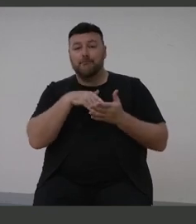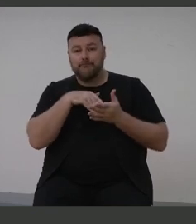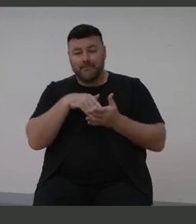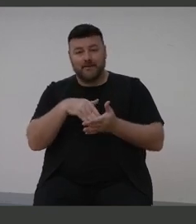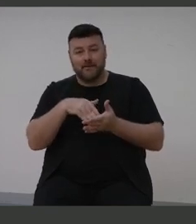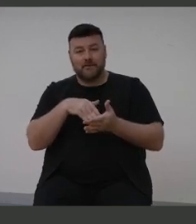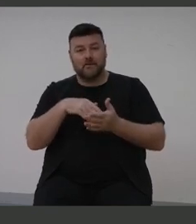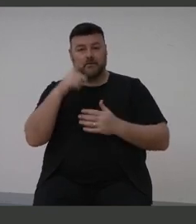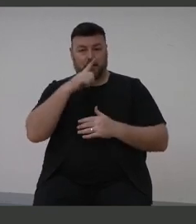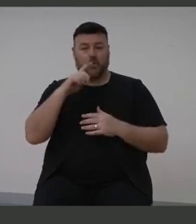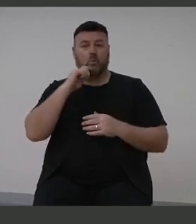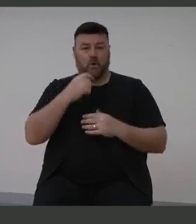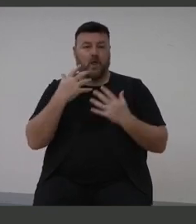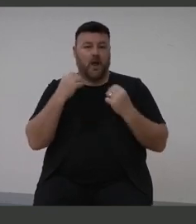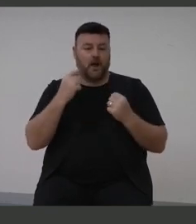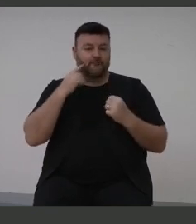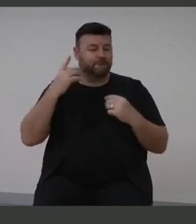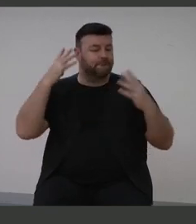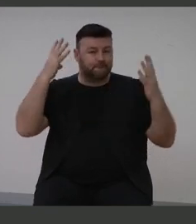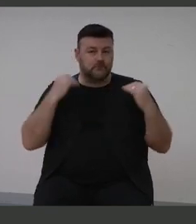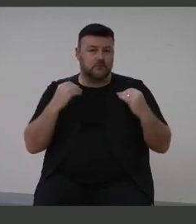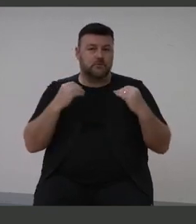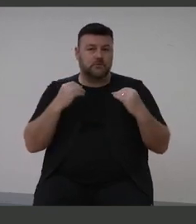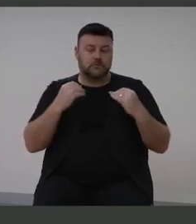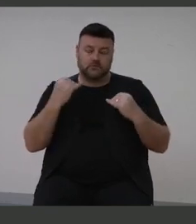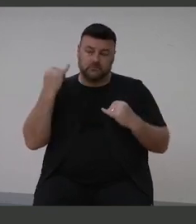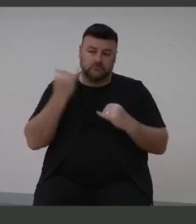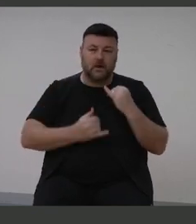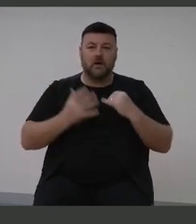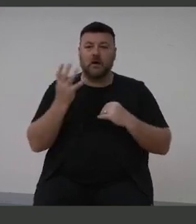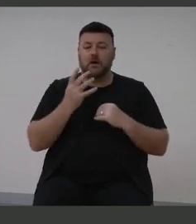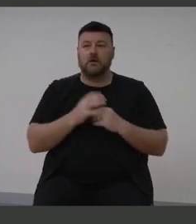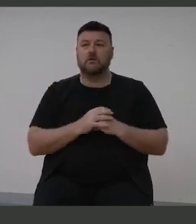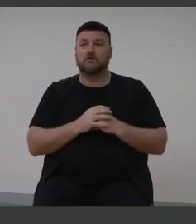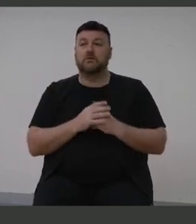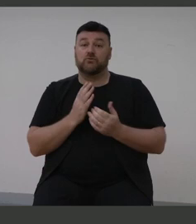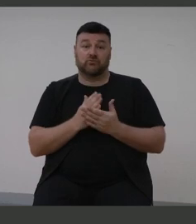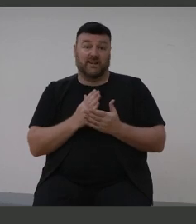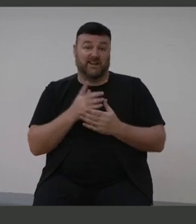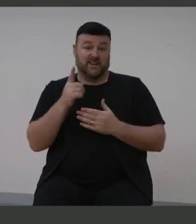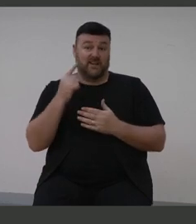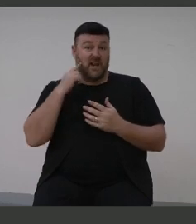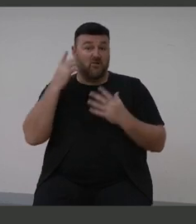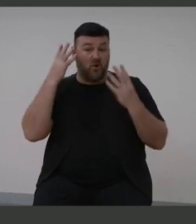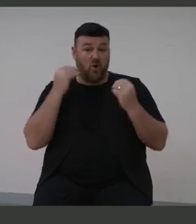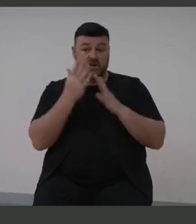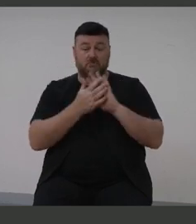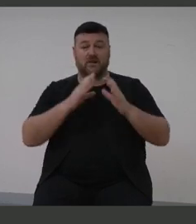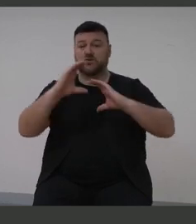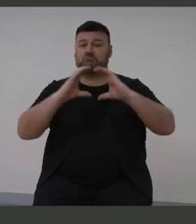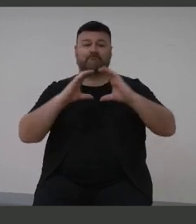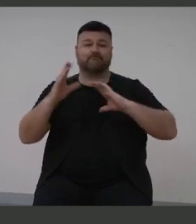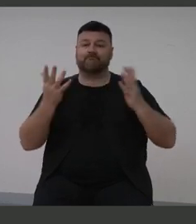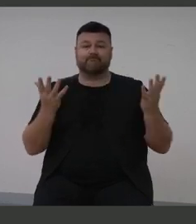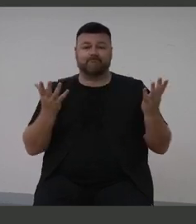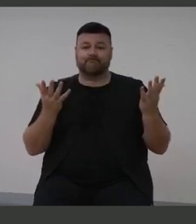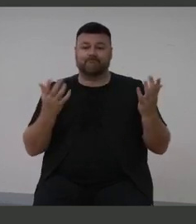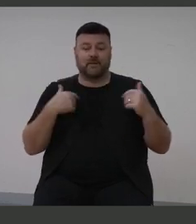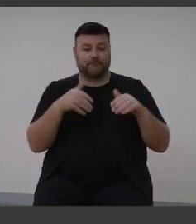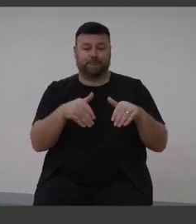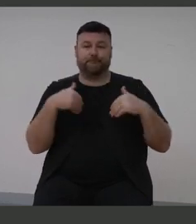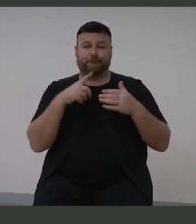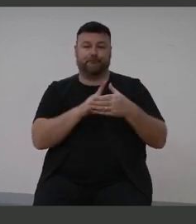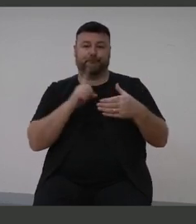One of the main impacts of hearing loss is on an individual's ability to communicate with others. That exclusion from